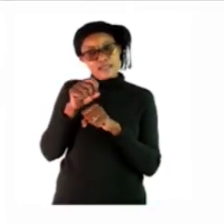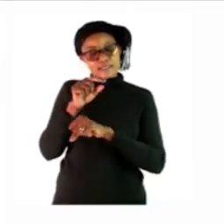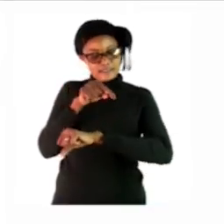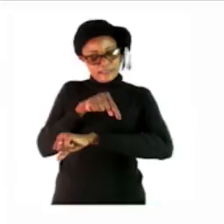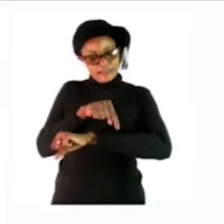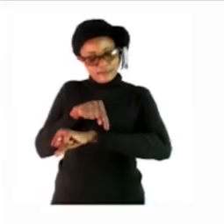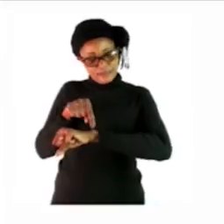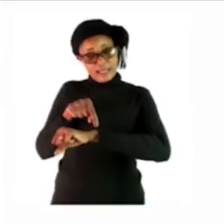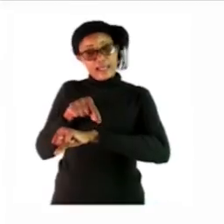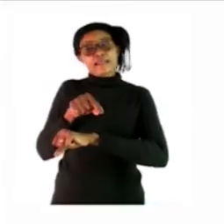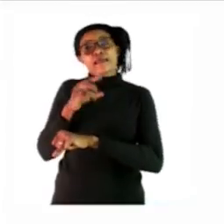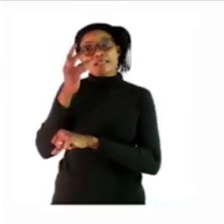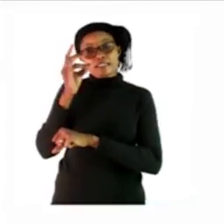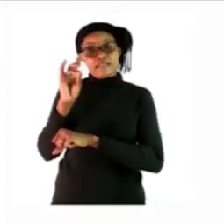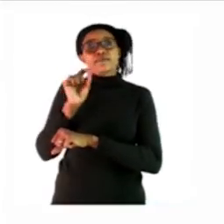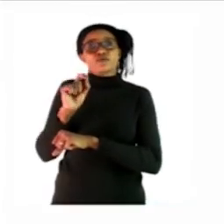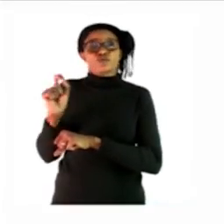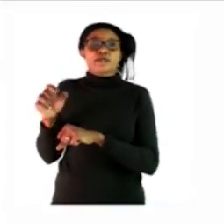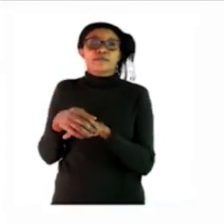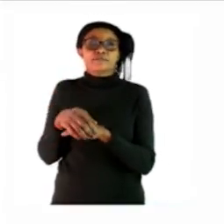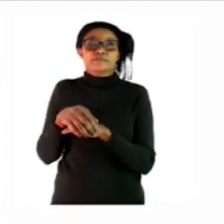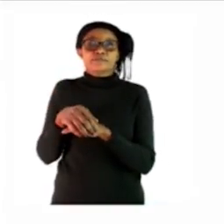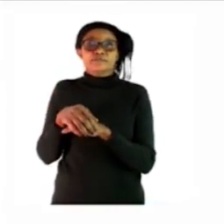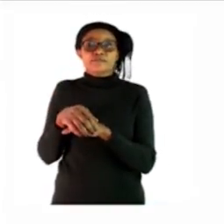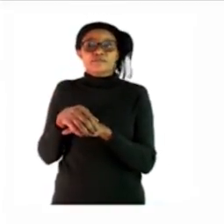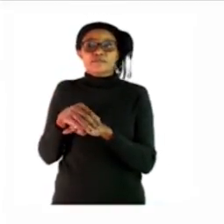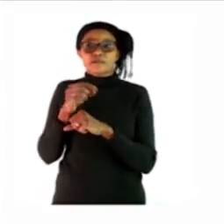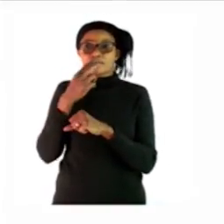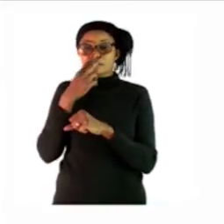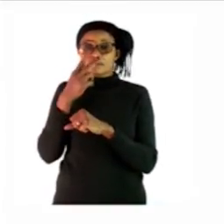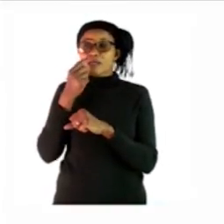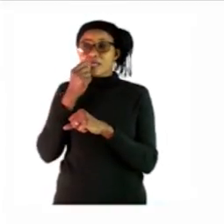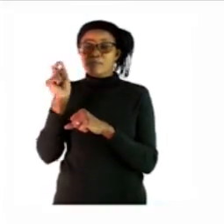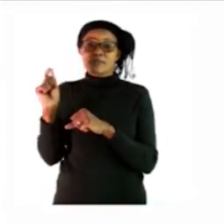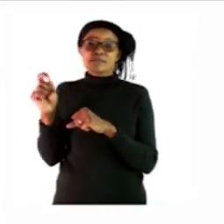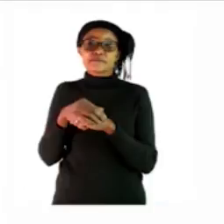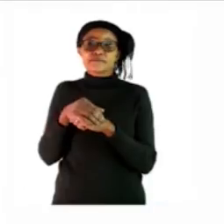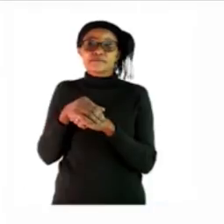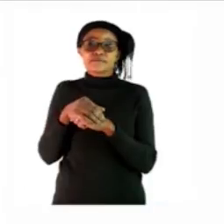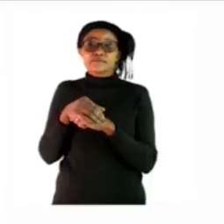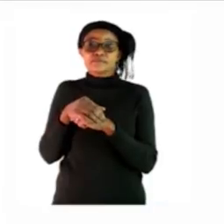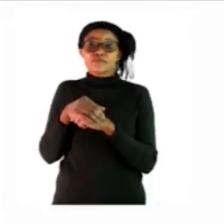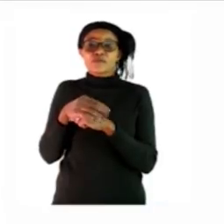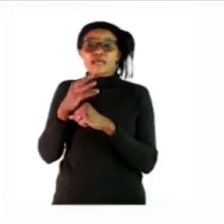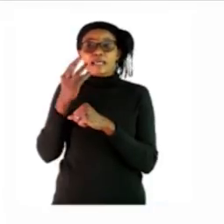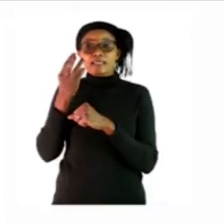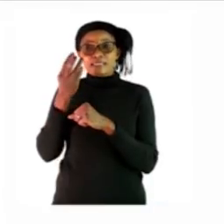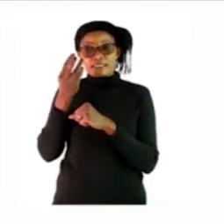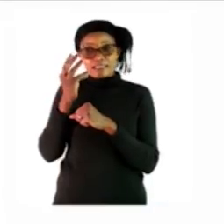line let's look at the pencils there are six